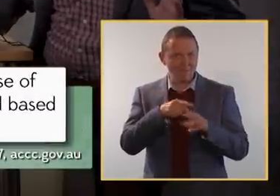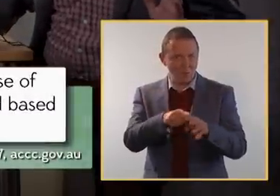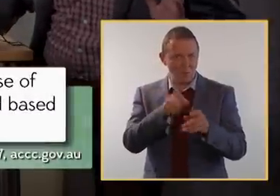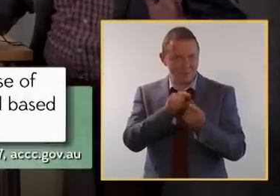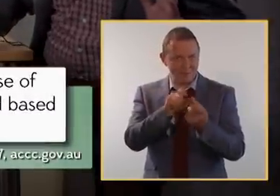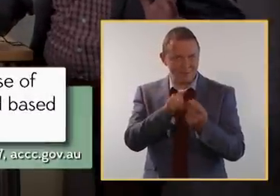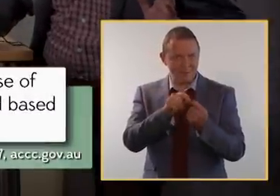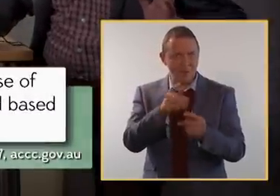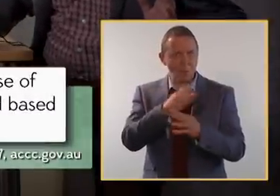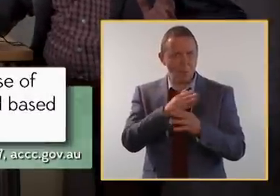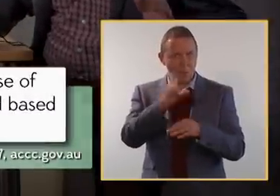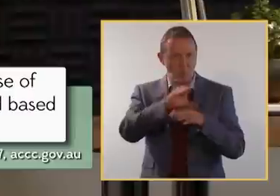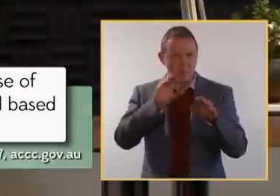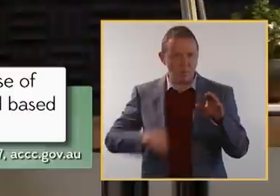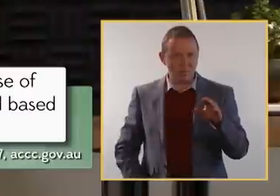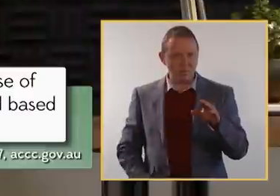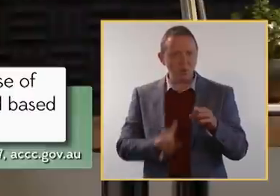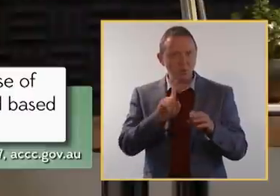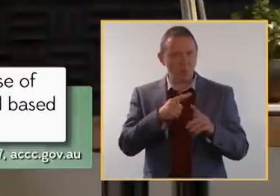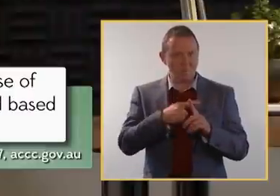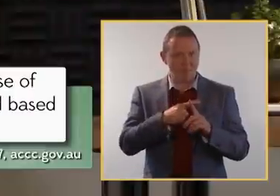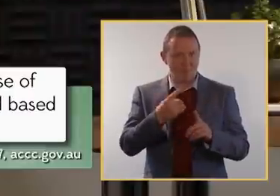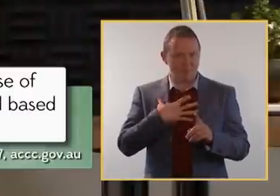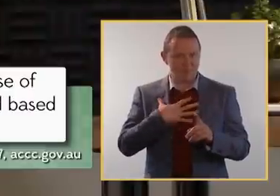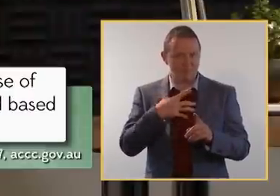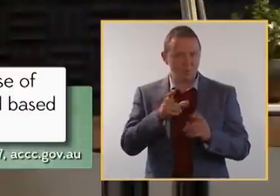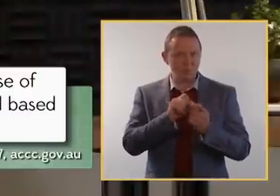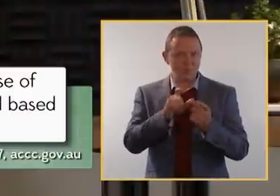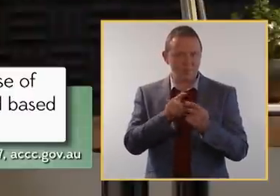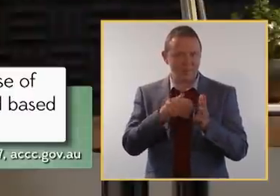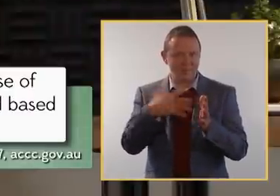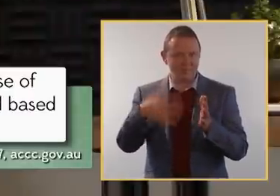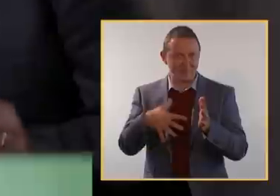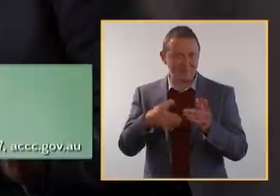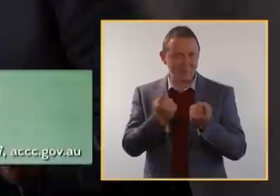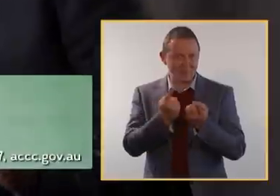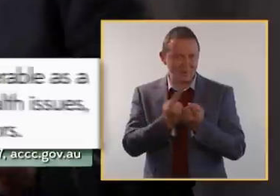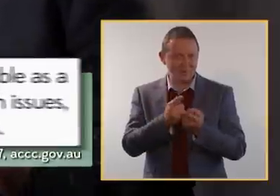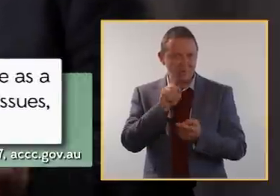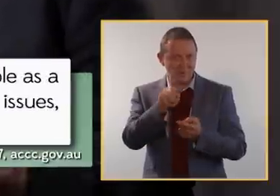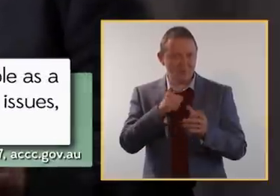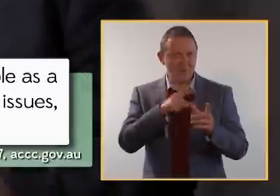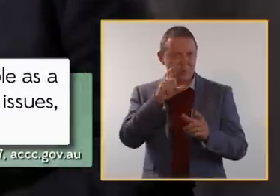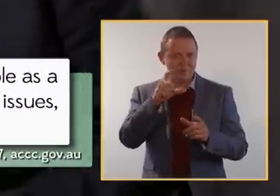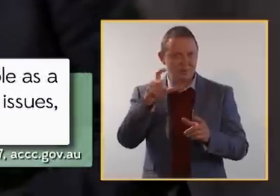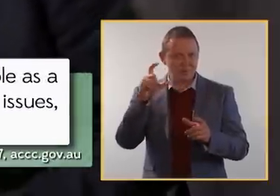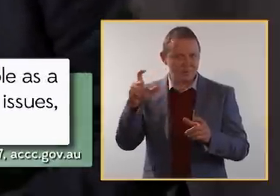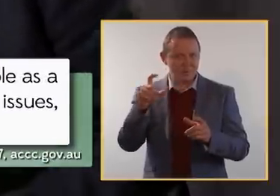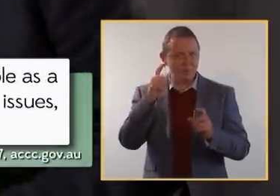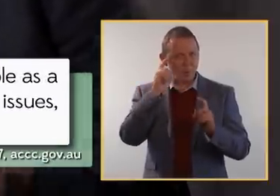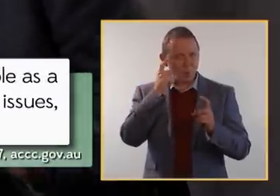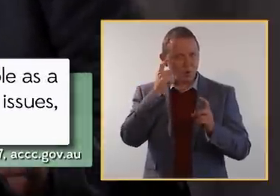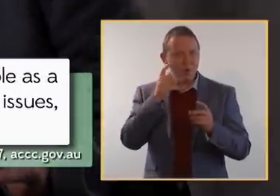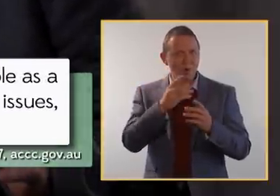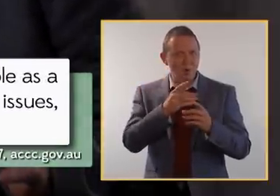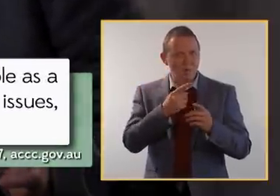sales commission and have sales targets. So it's in their interest to sell you the most expensive brands. And the ACCC is concerned that many of